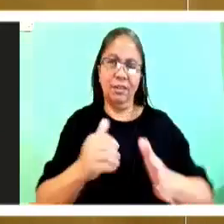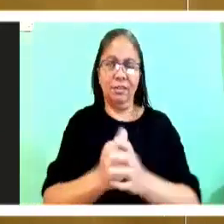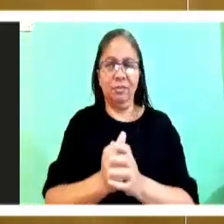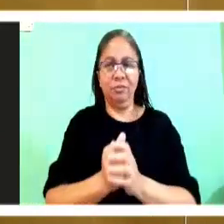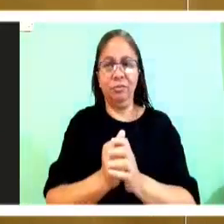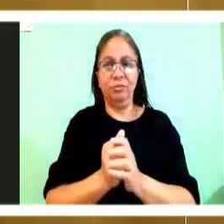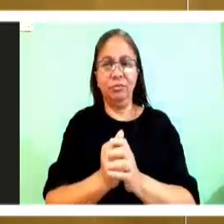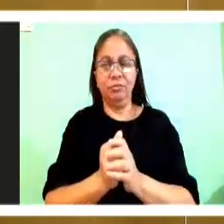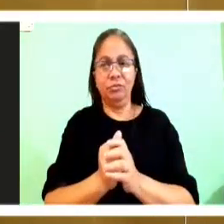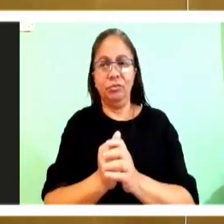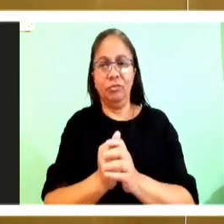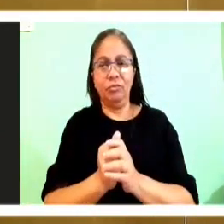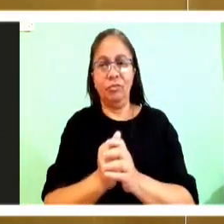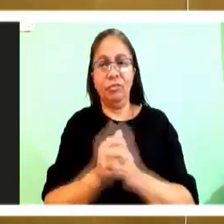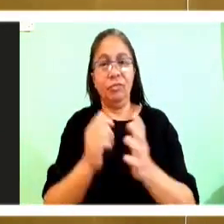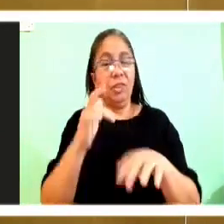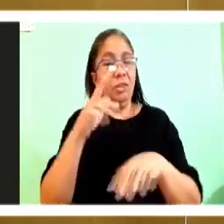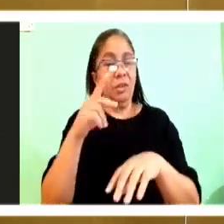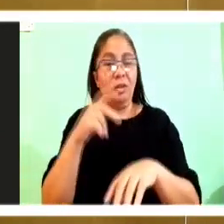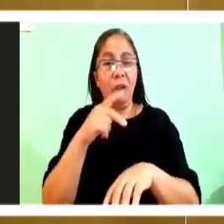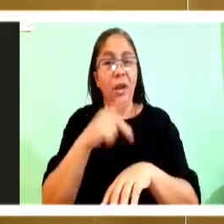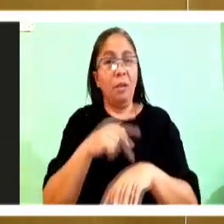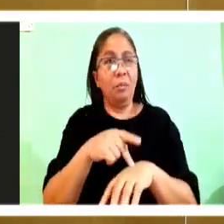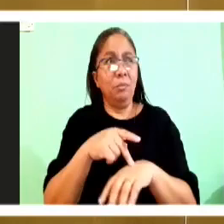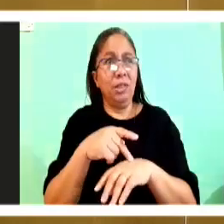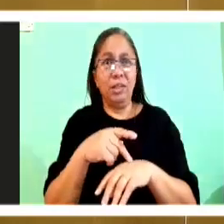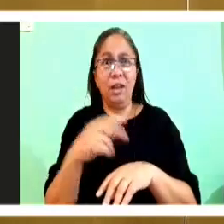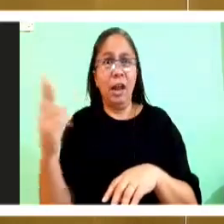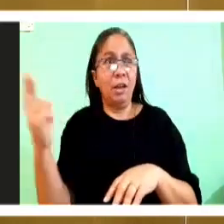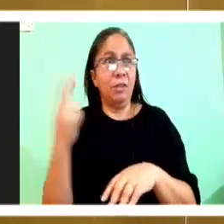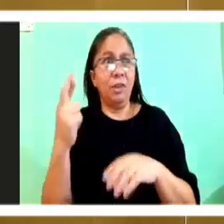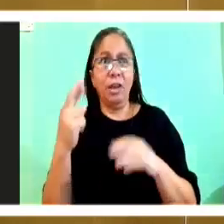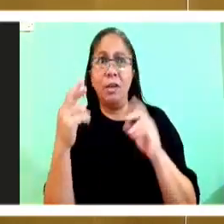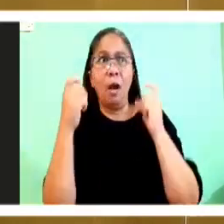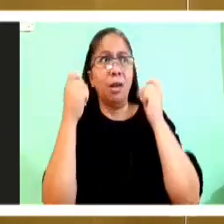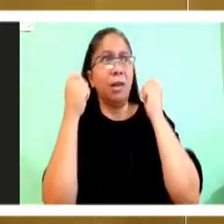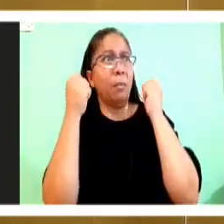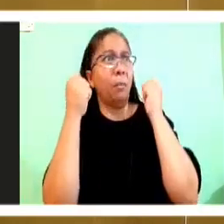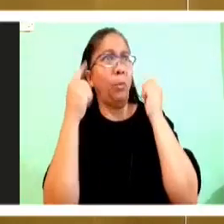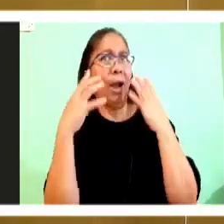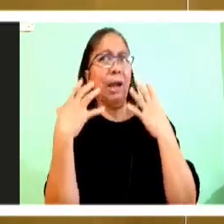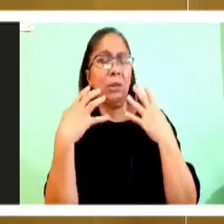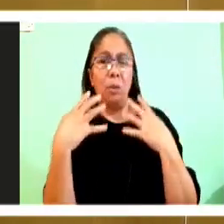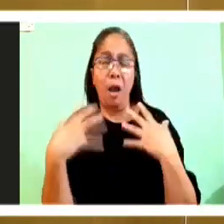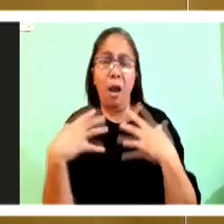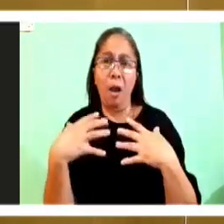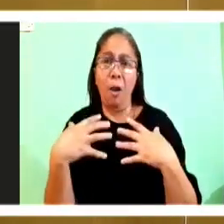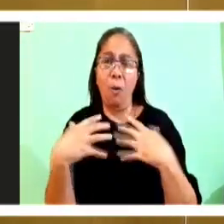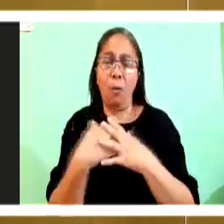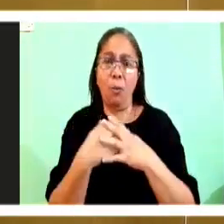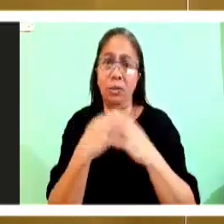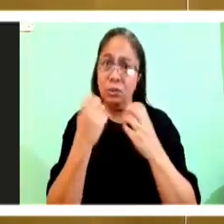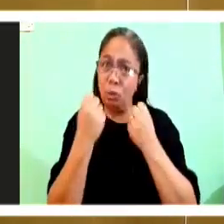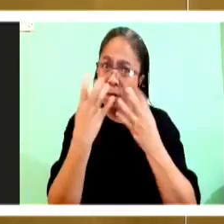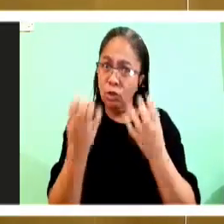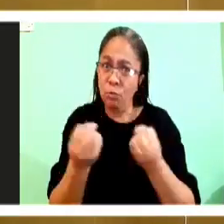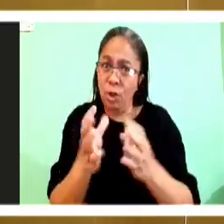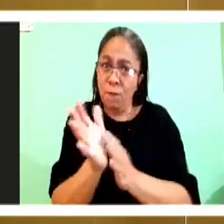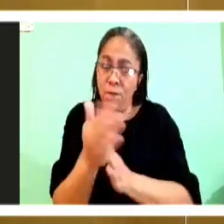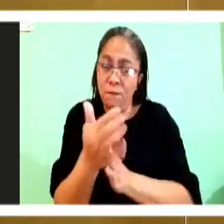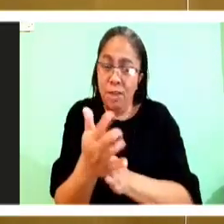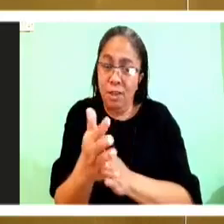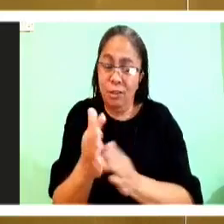For he and all his companions were completely overcome by the catch they had made. So also